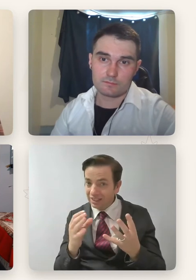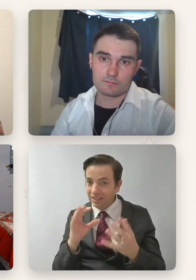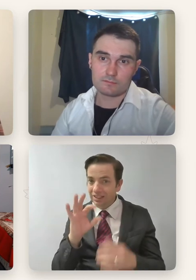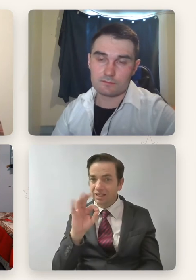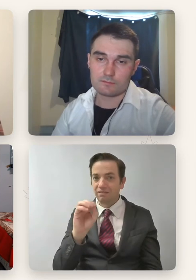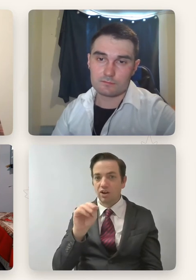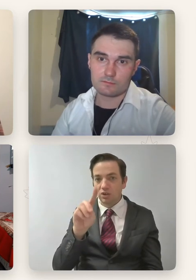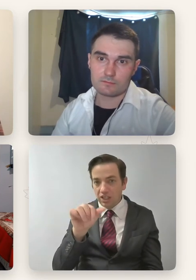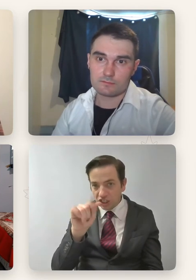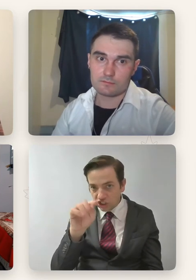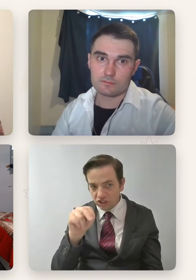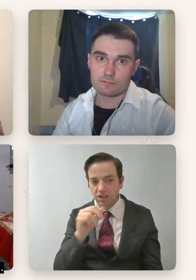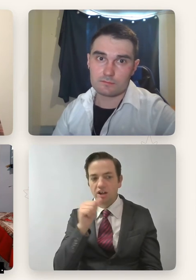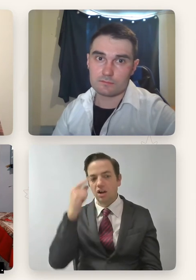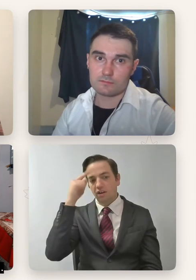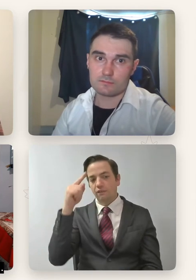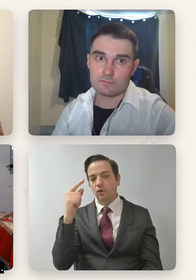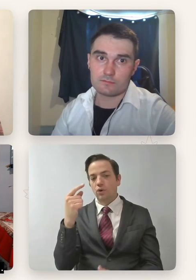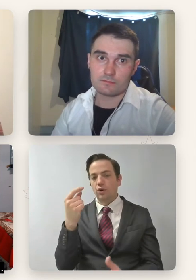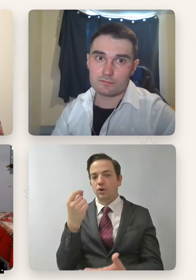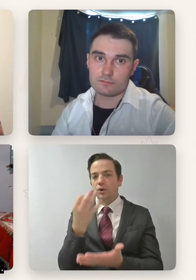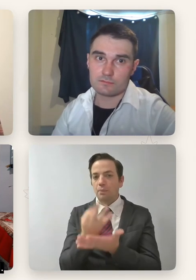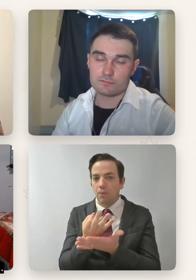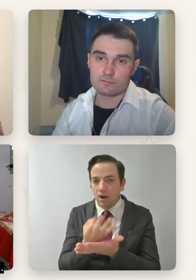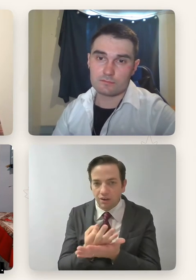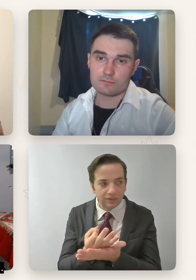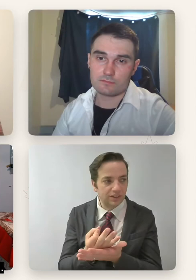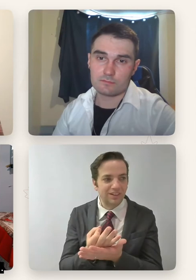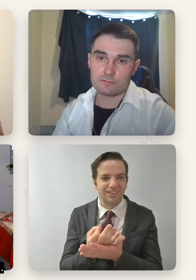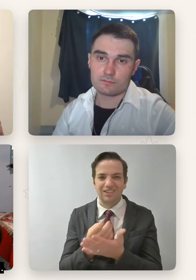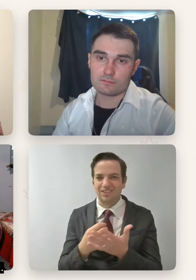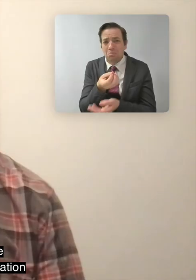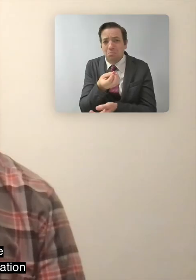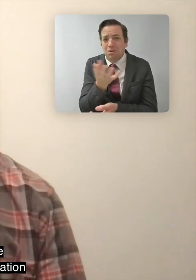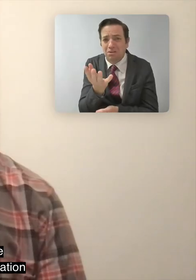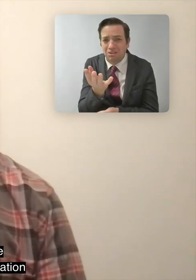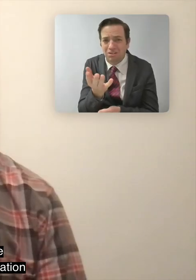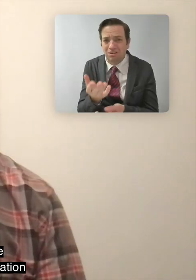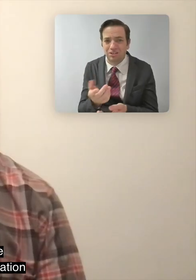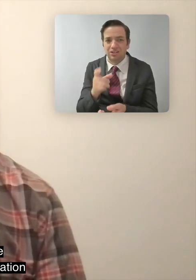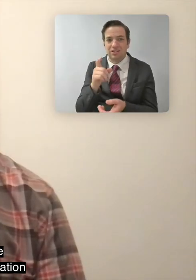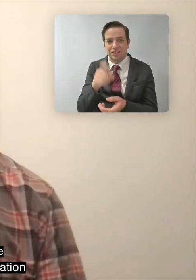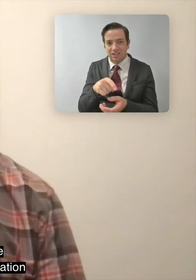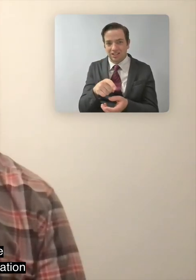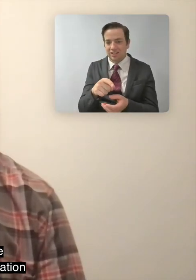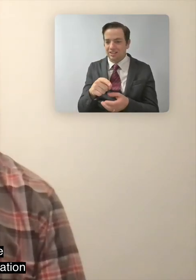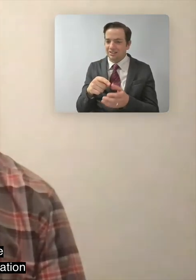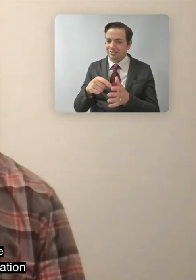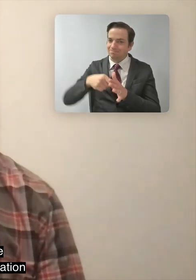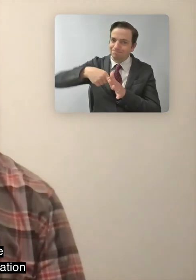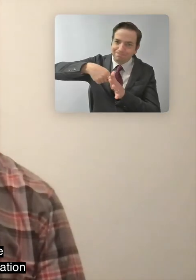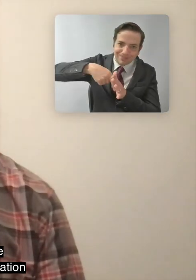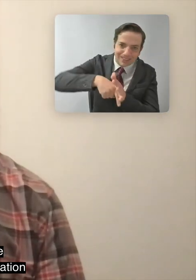institutes that are doing this in the U.S. can literally be counted on one hand, and I think it needs to be embedded